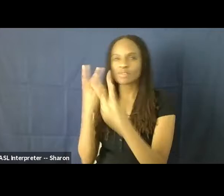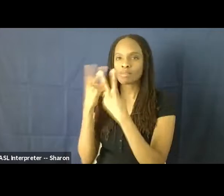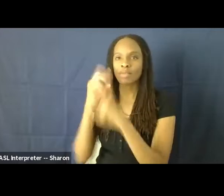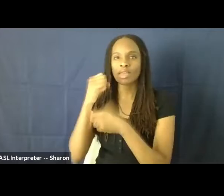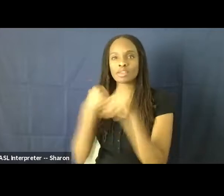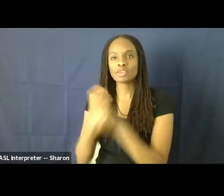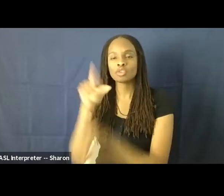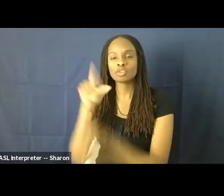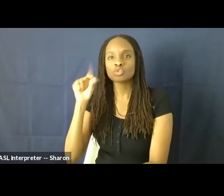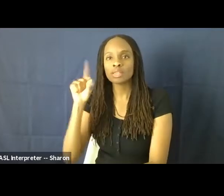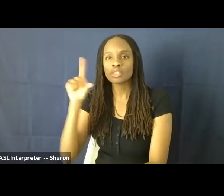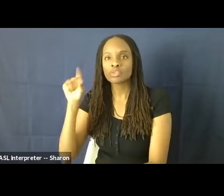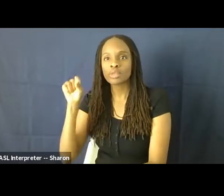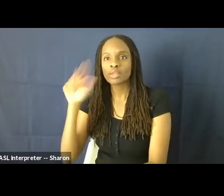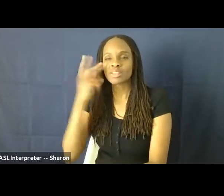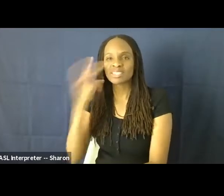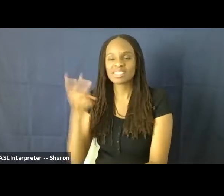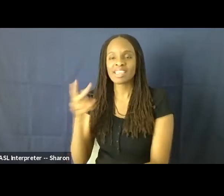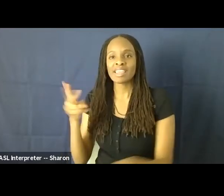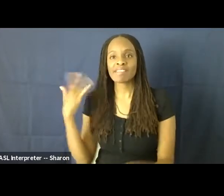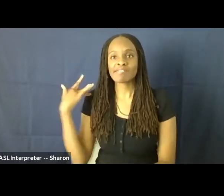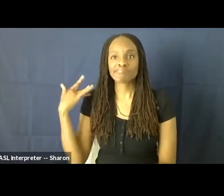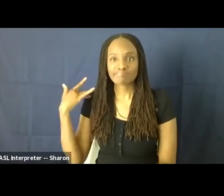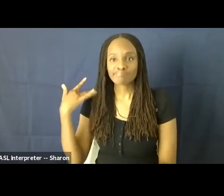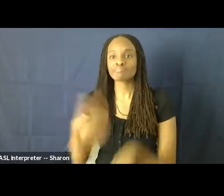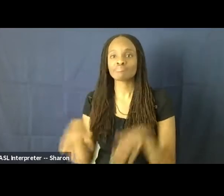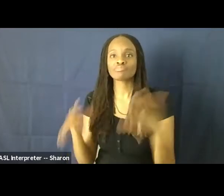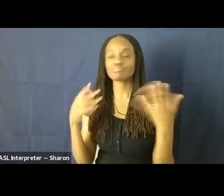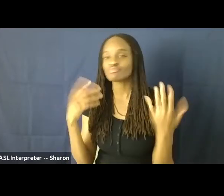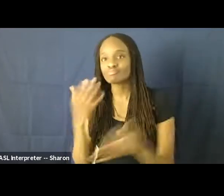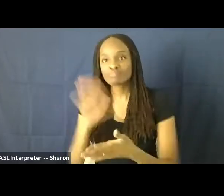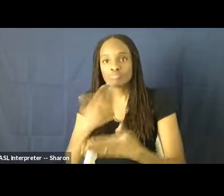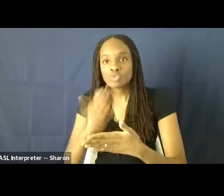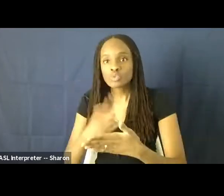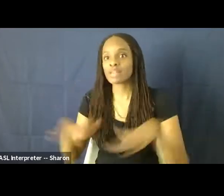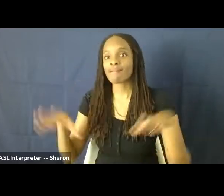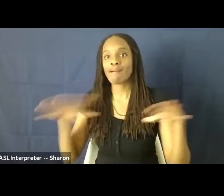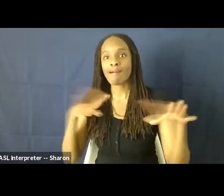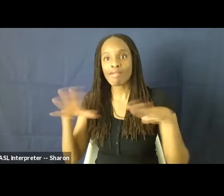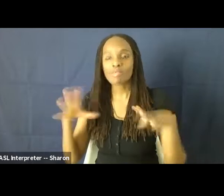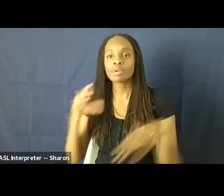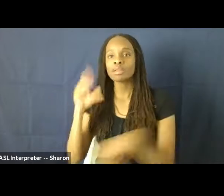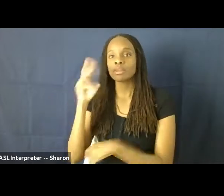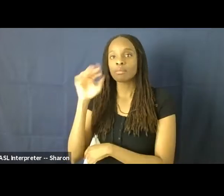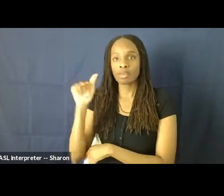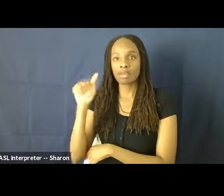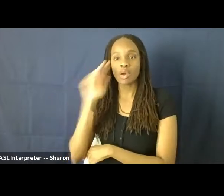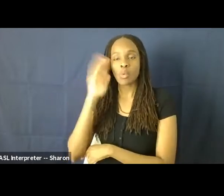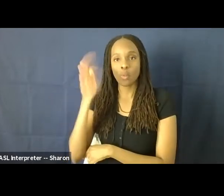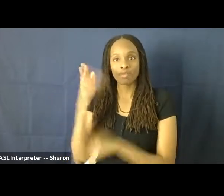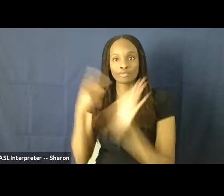fashion, music, and I would include Hollywood and media also will reflect